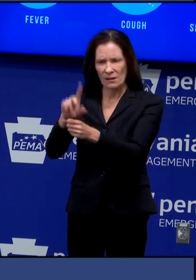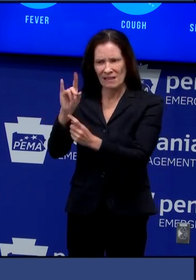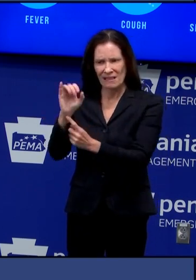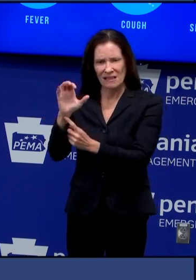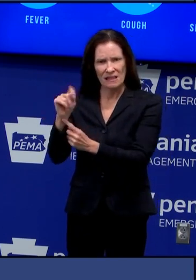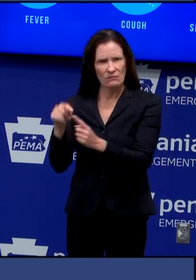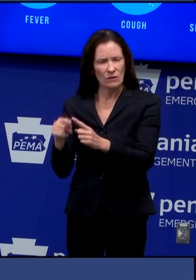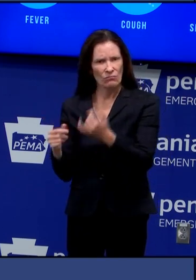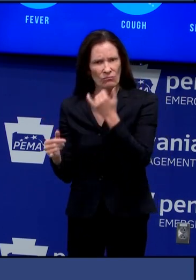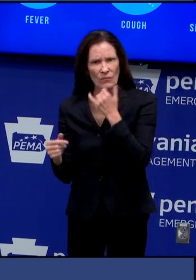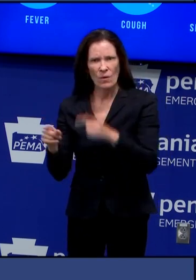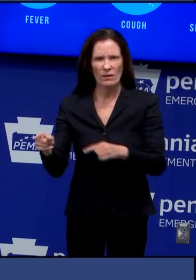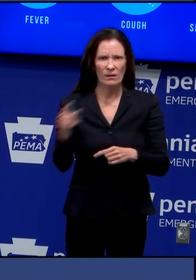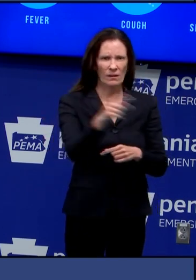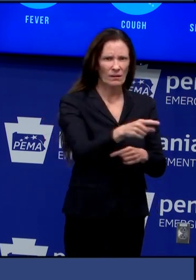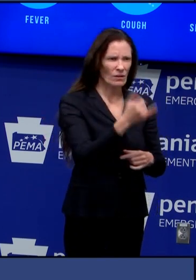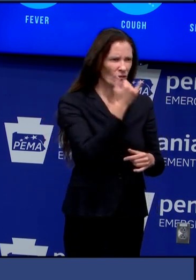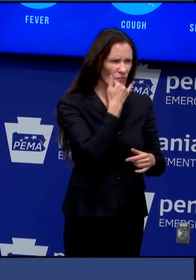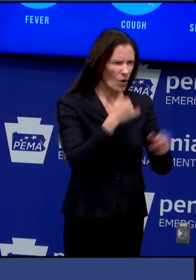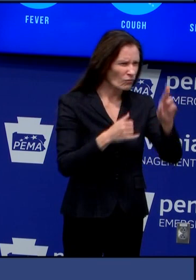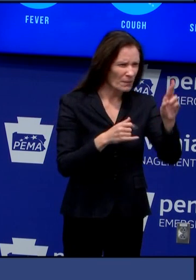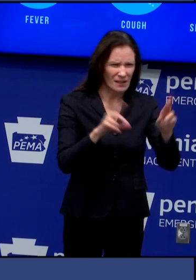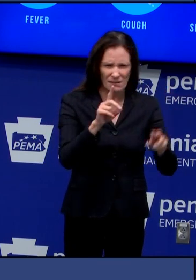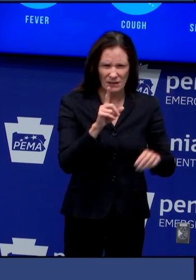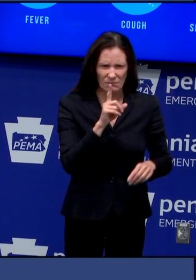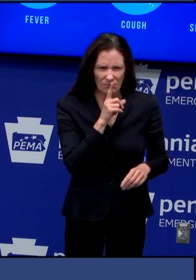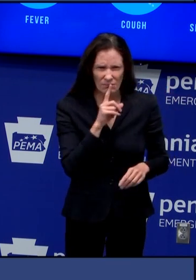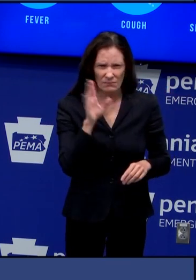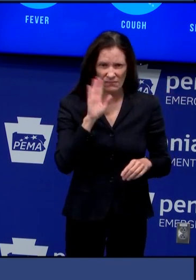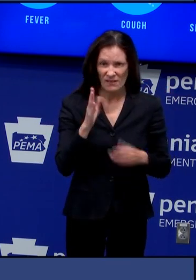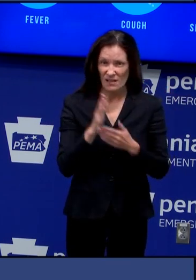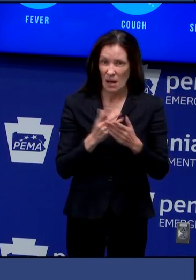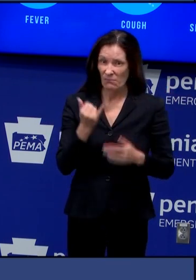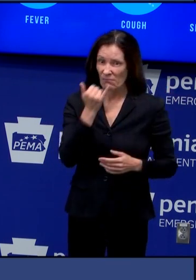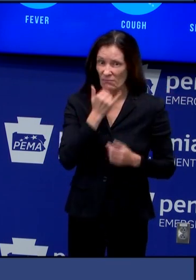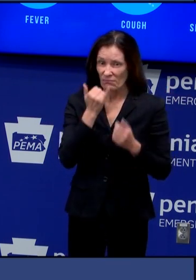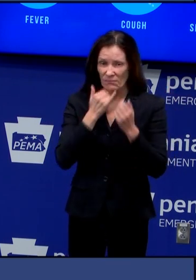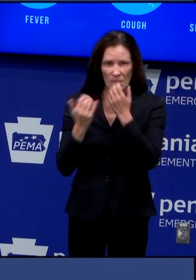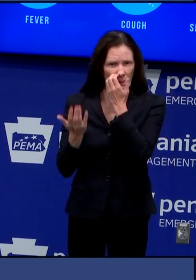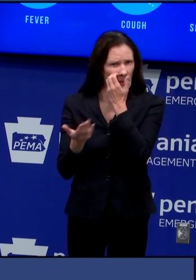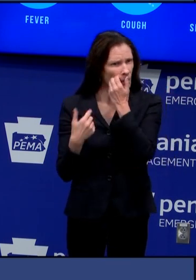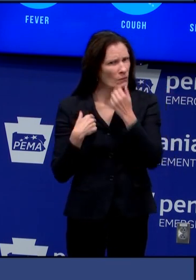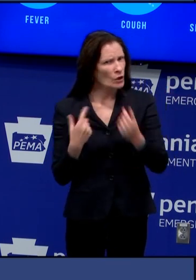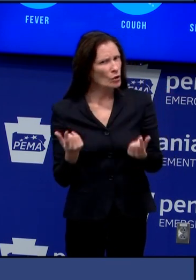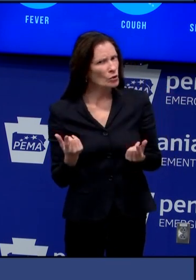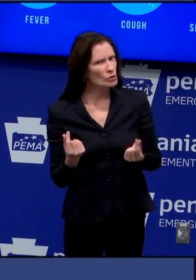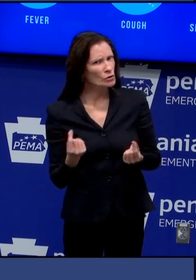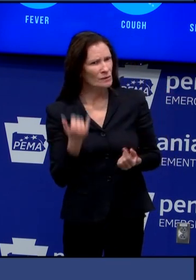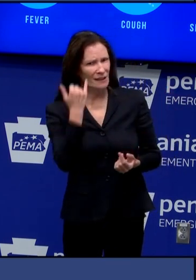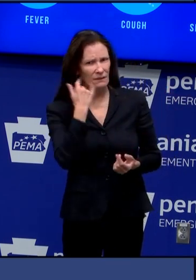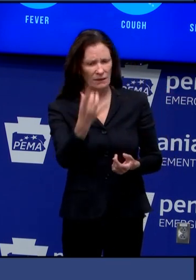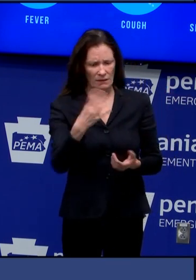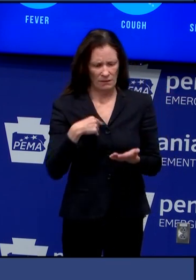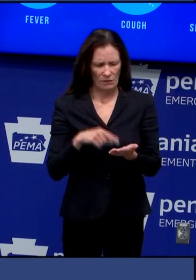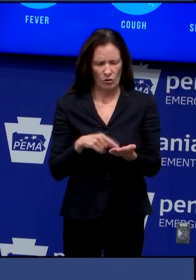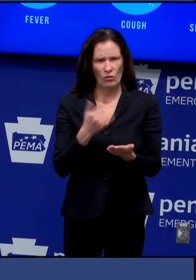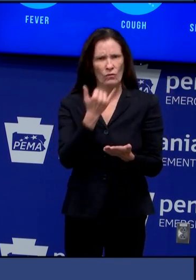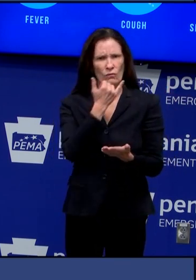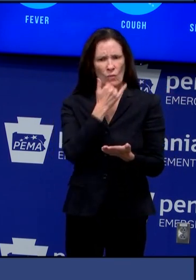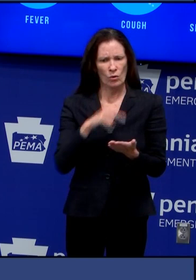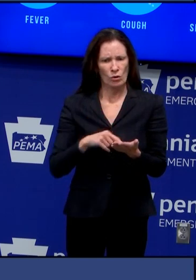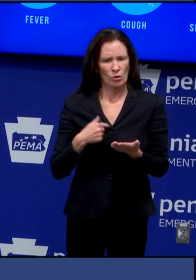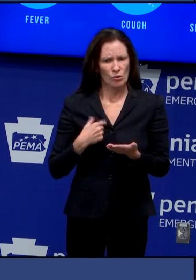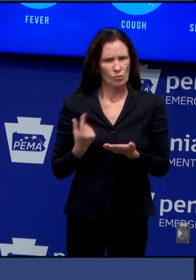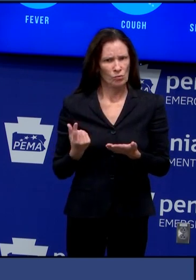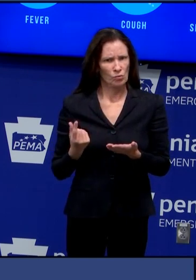allows for discarding a mailed in ballot and issuing a new one can you provide details on how ballots are individually accounted for